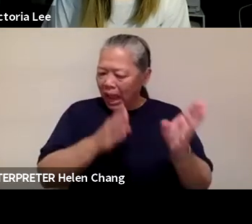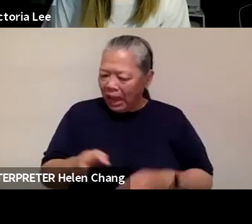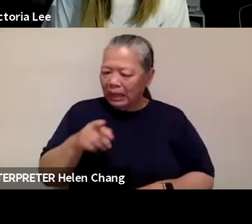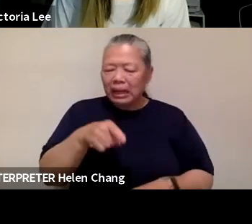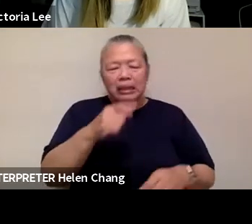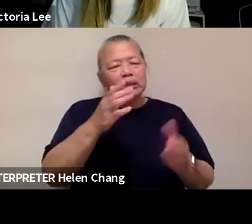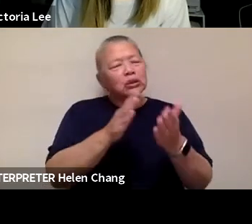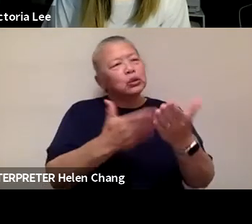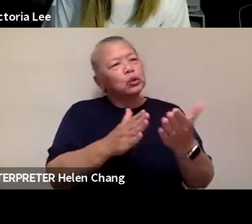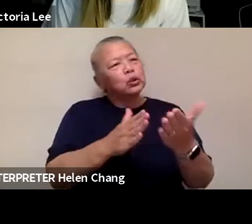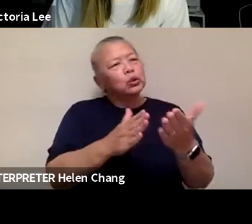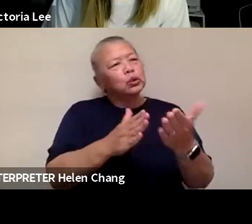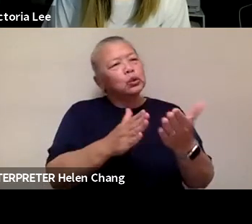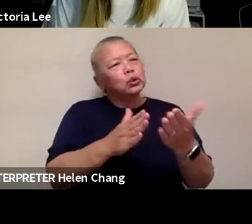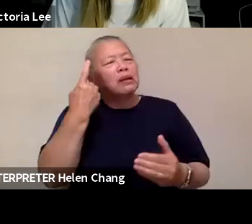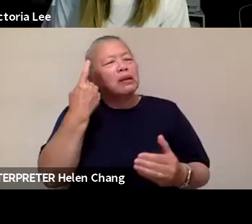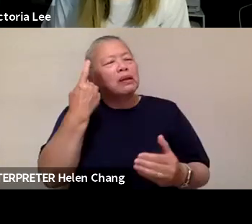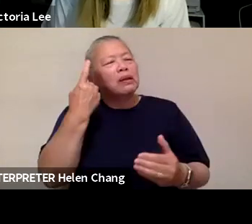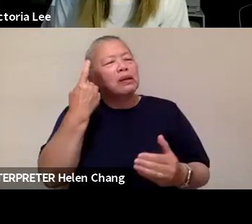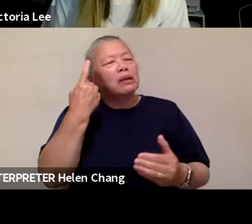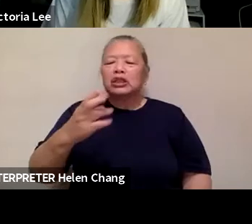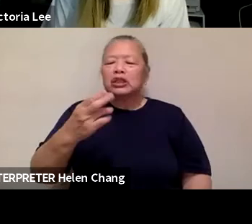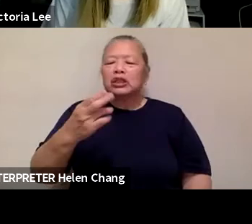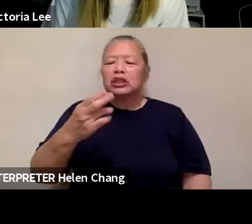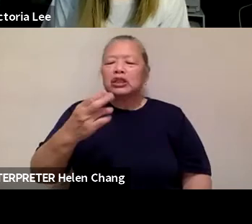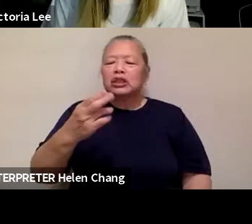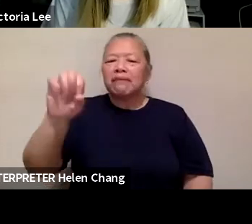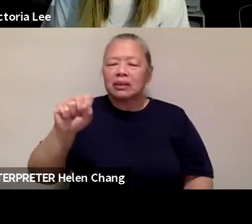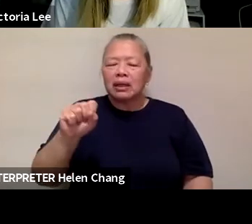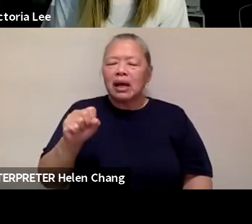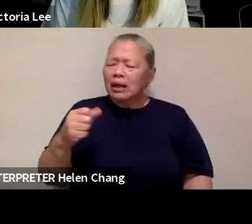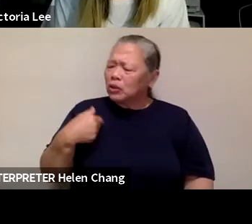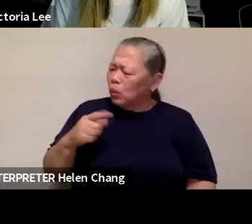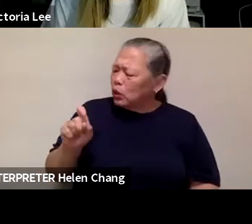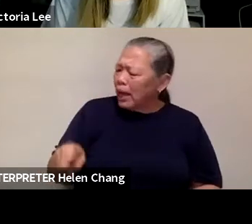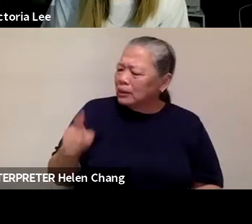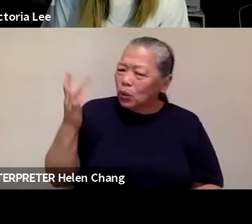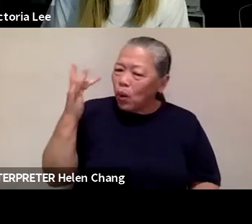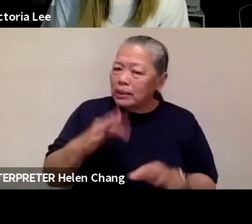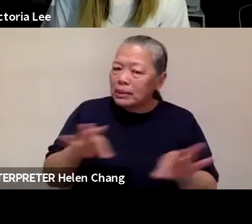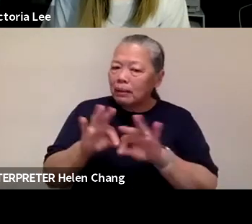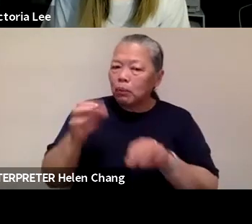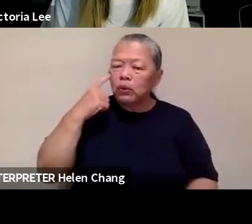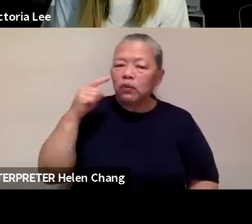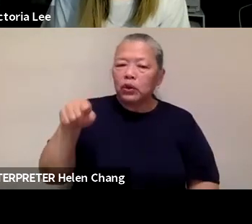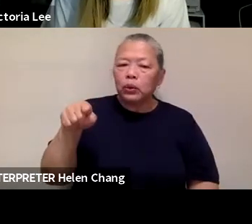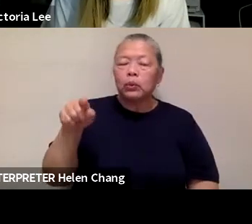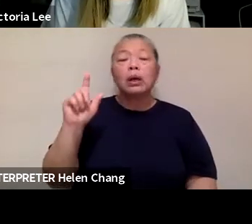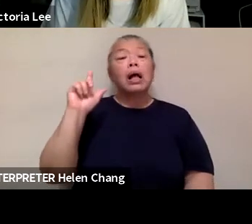I'm curious to hear from you, why was that important to you? Because actually, one of the topics that we're going to be addressing later in the culinary,